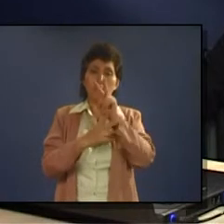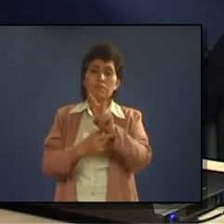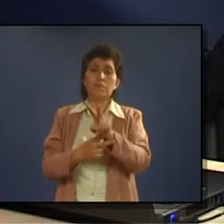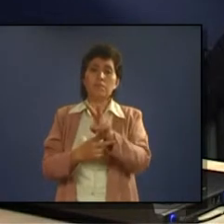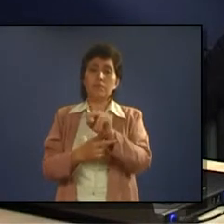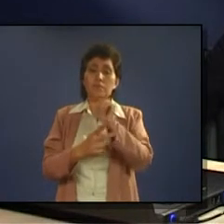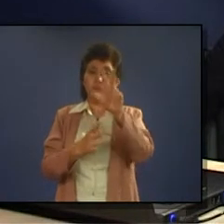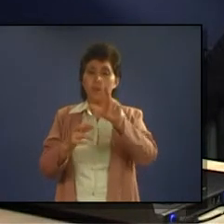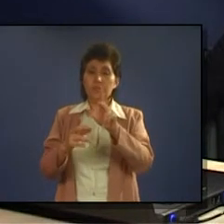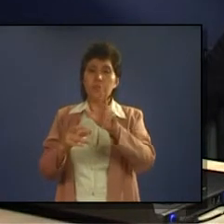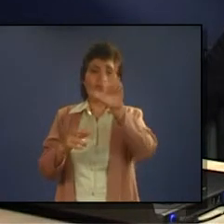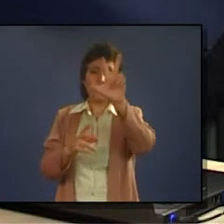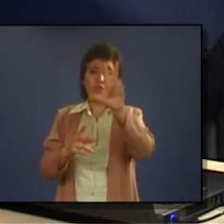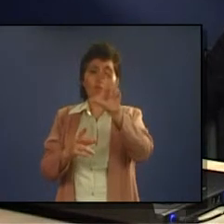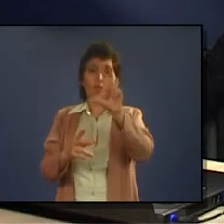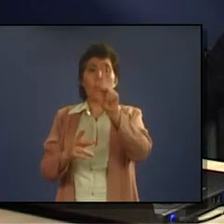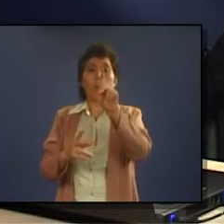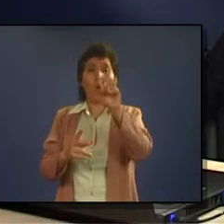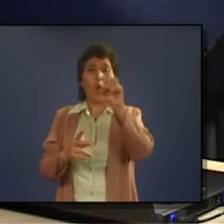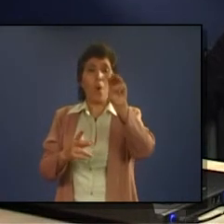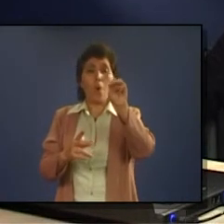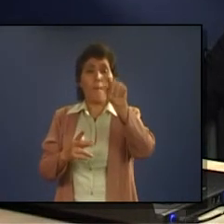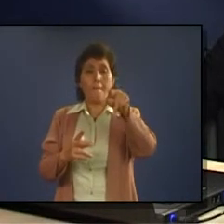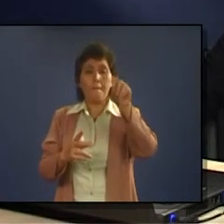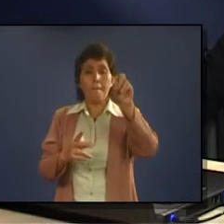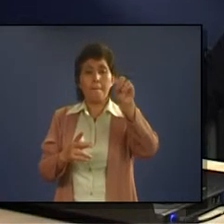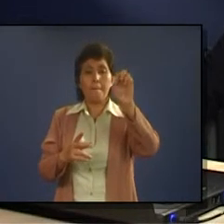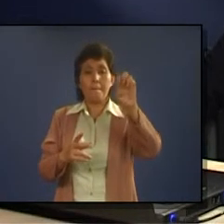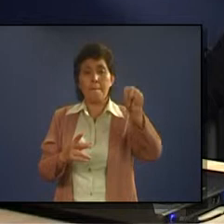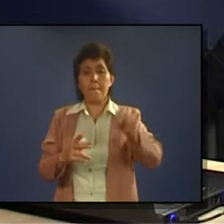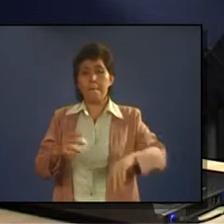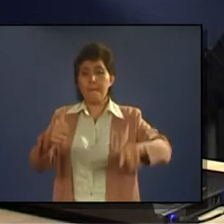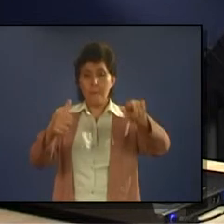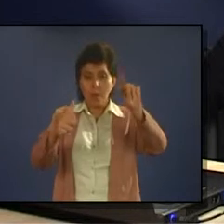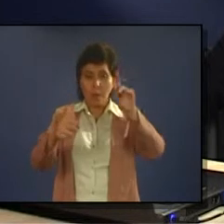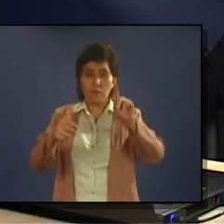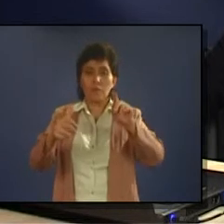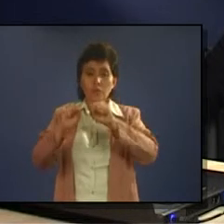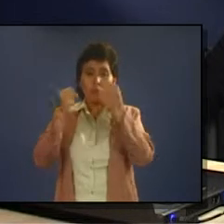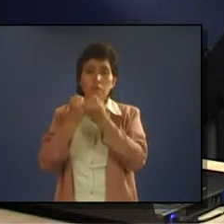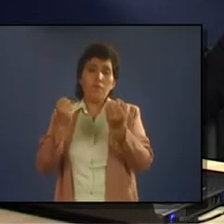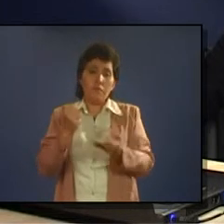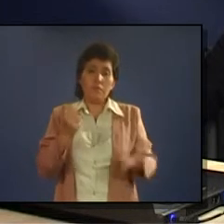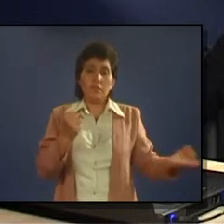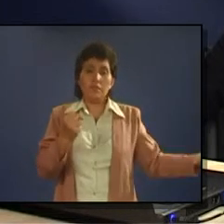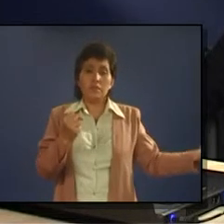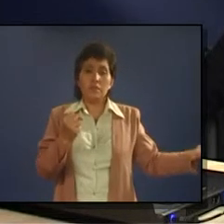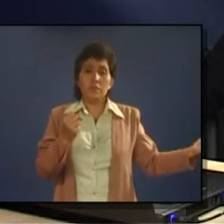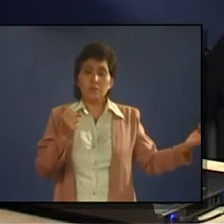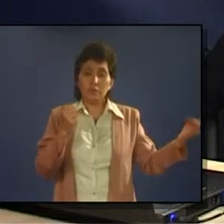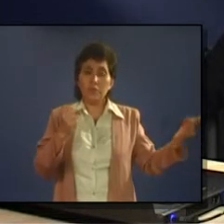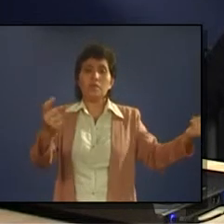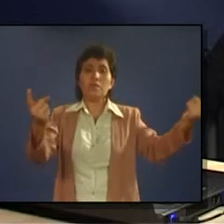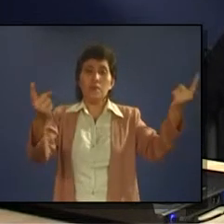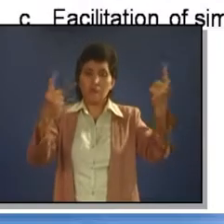that social facilitation. In the presence of others, the first reaction you get is aroused. Aroused